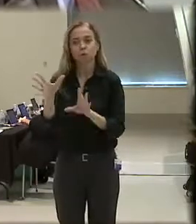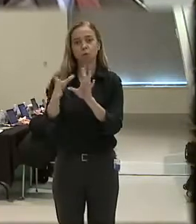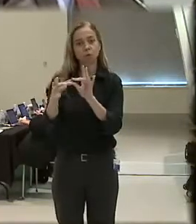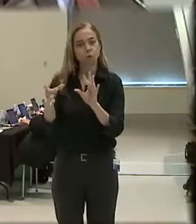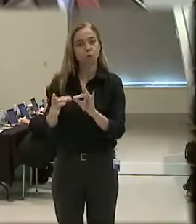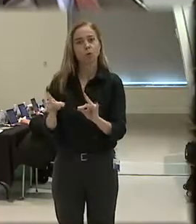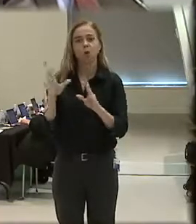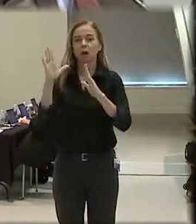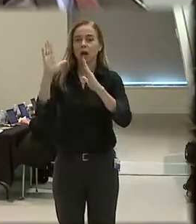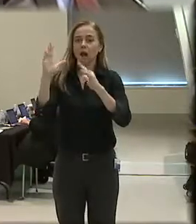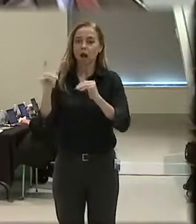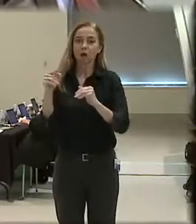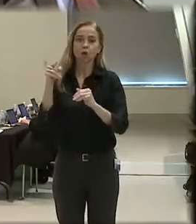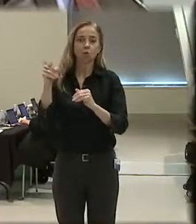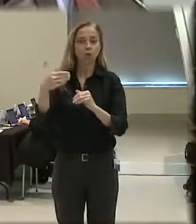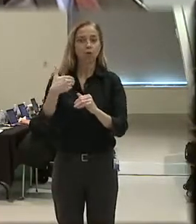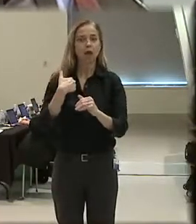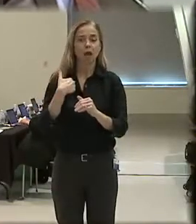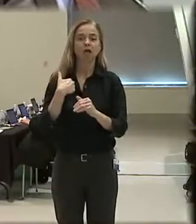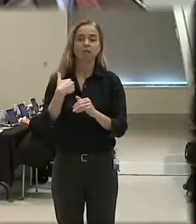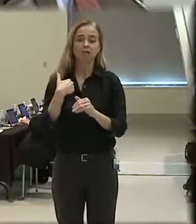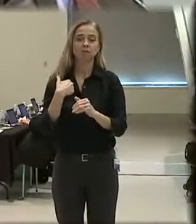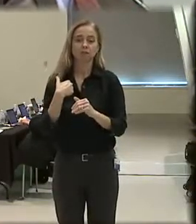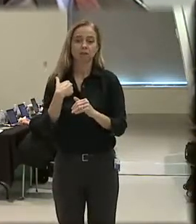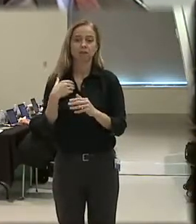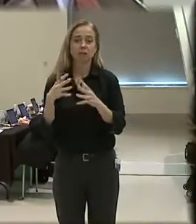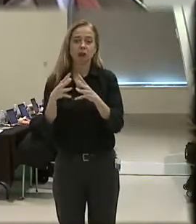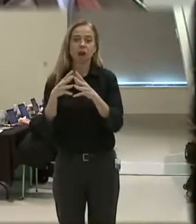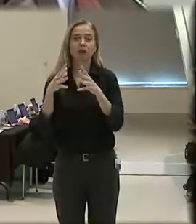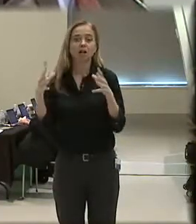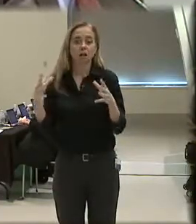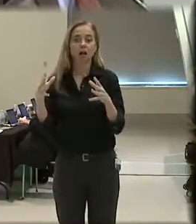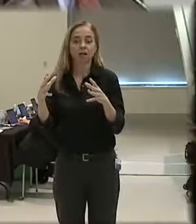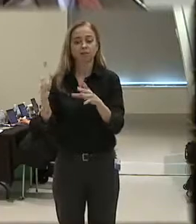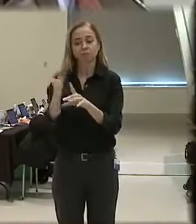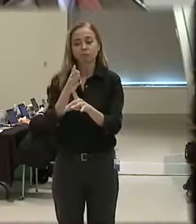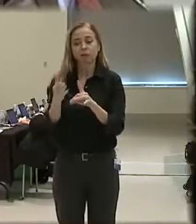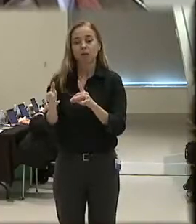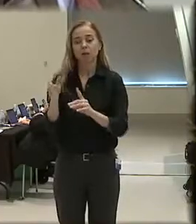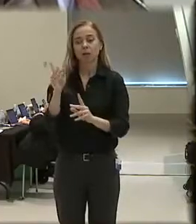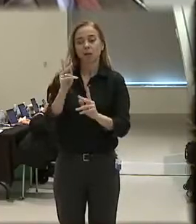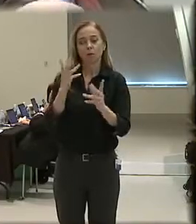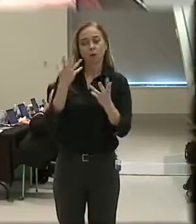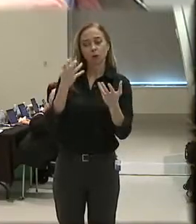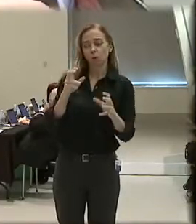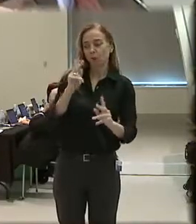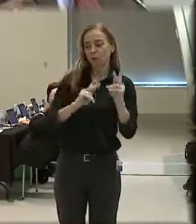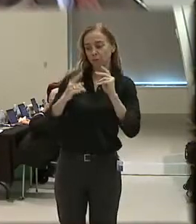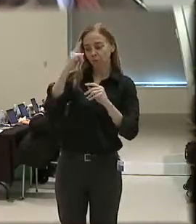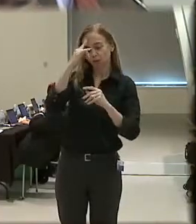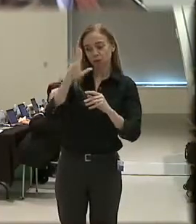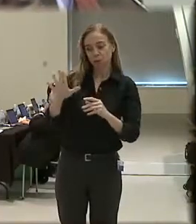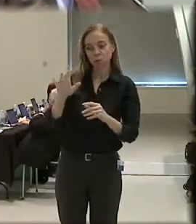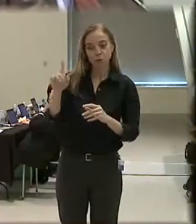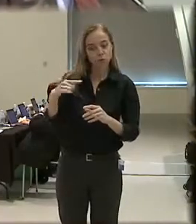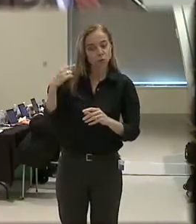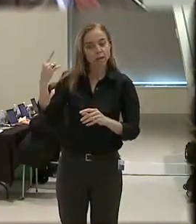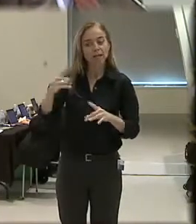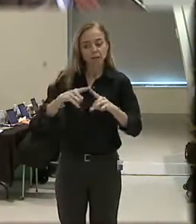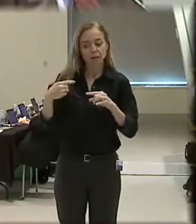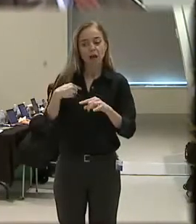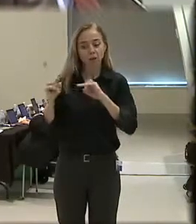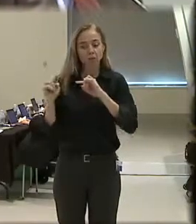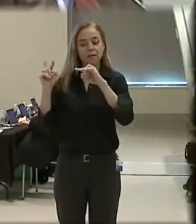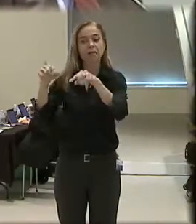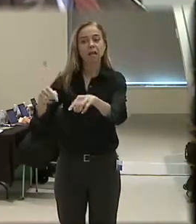you have a lot of sway and aren't somebody on the fringes of a department that thinks you're crazy. And I'll be coming out there